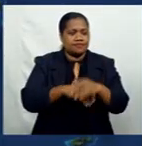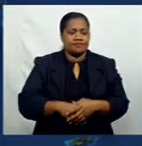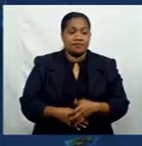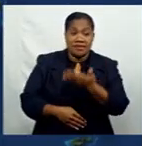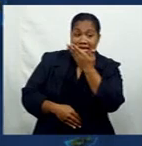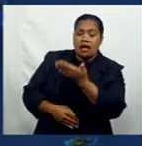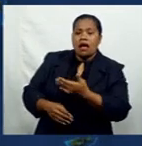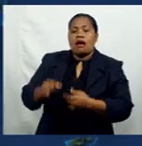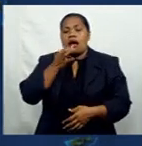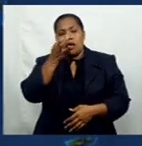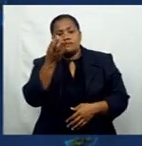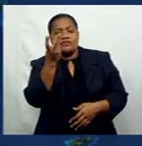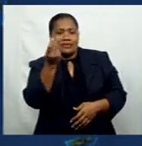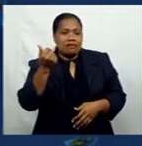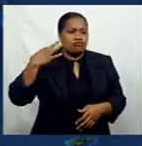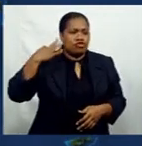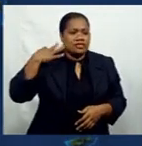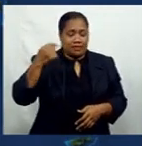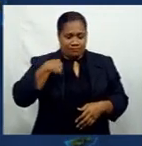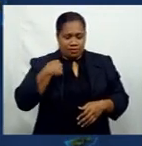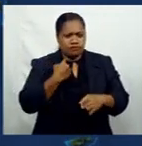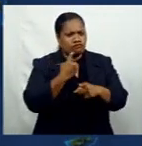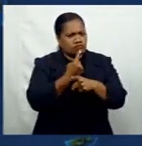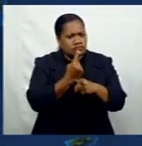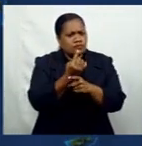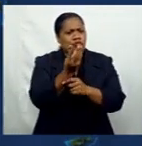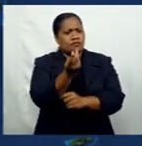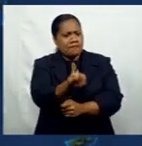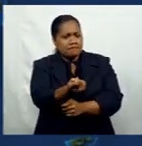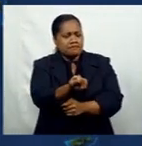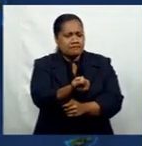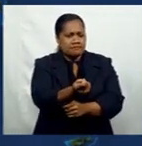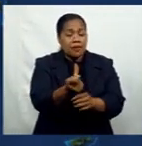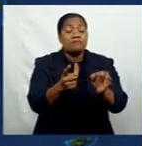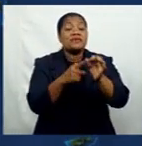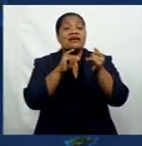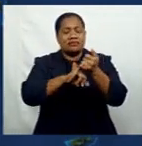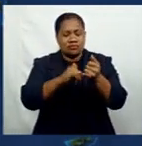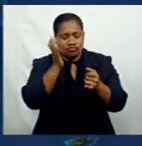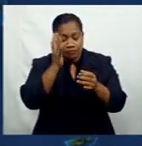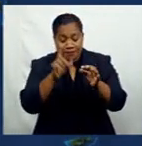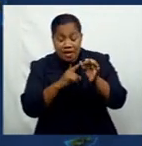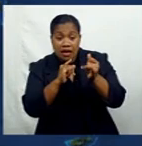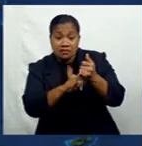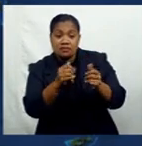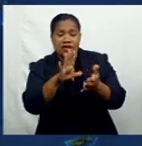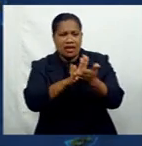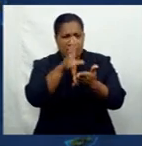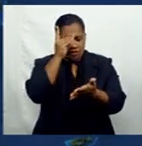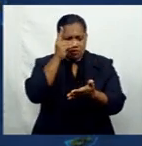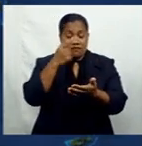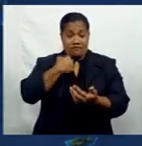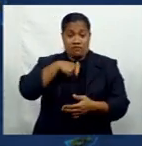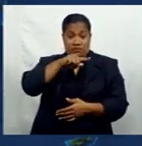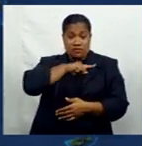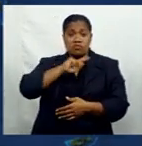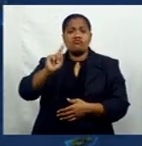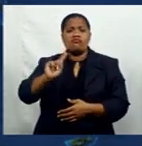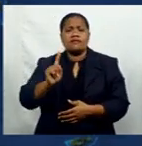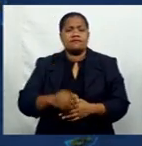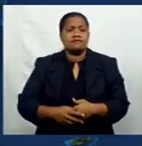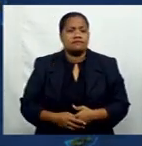volunteers, and I spoke again to the PS of Education, for us to get some of our